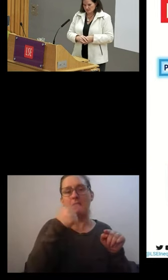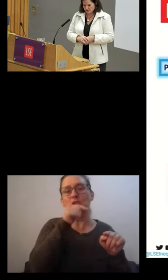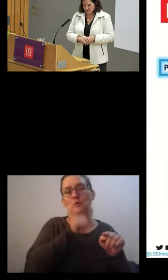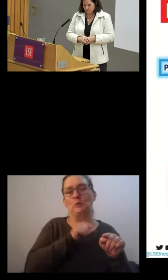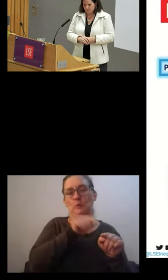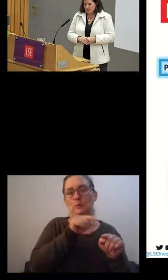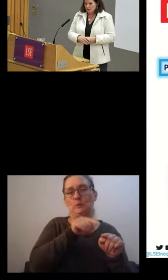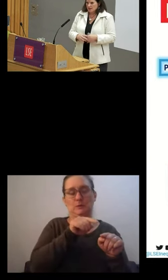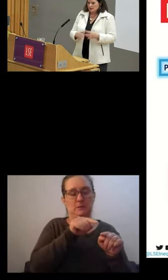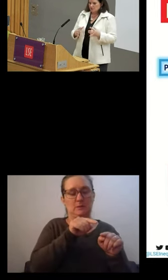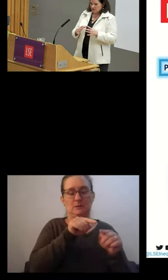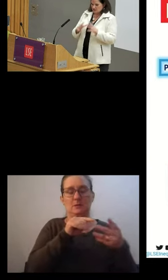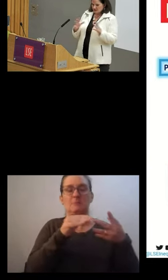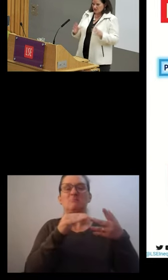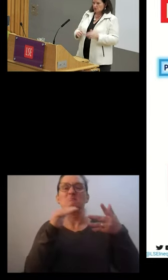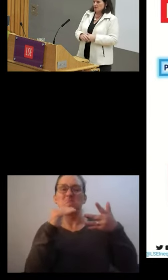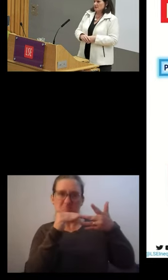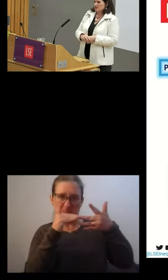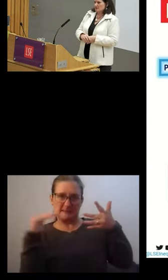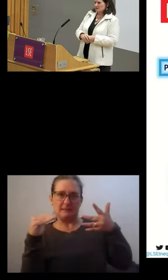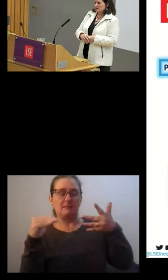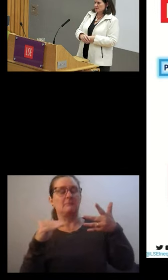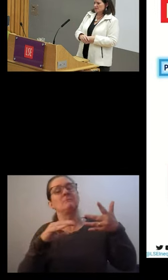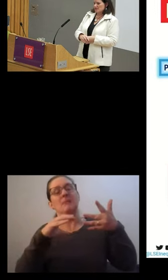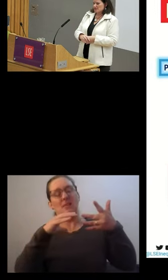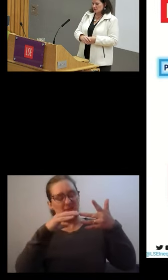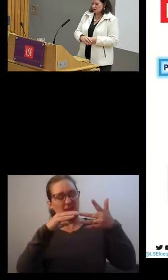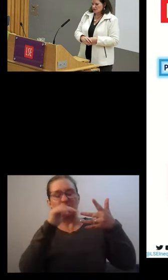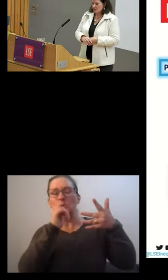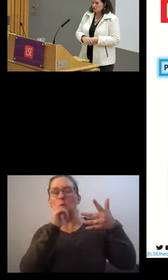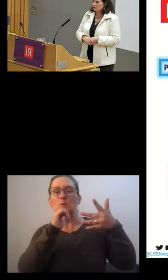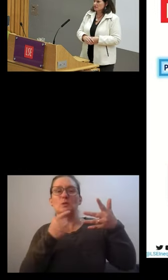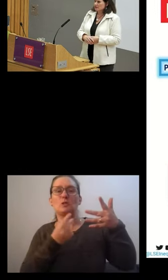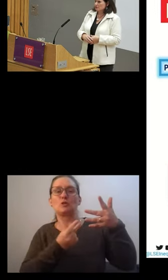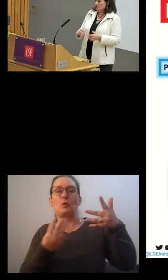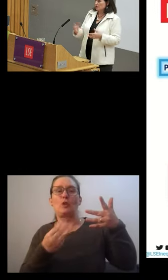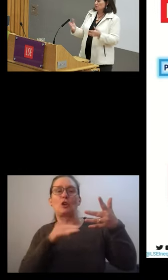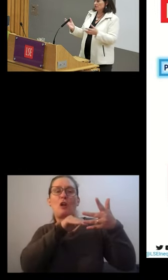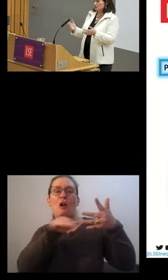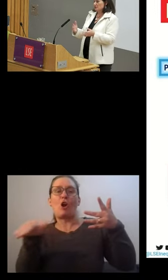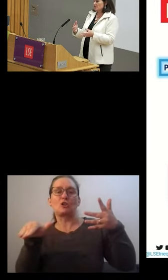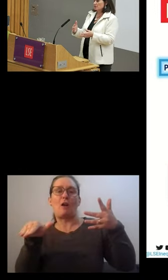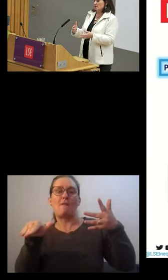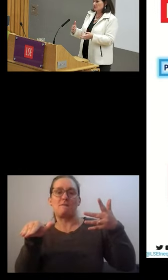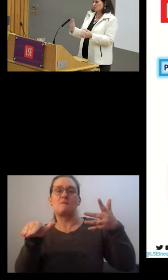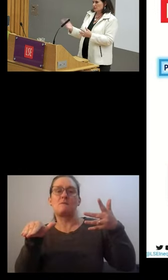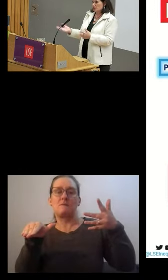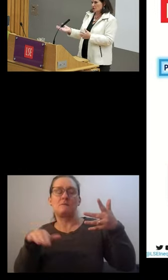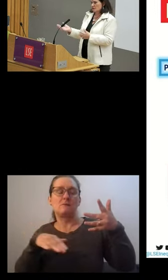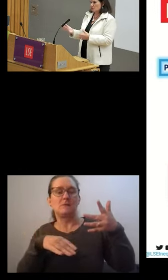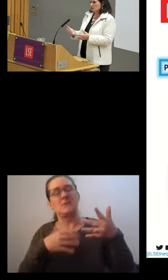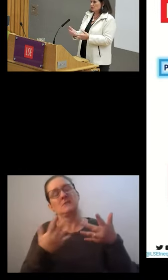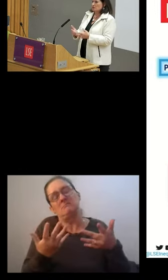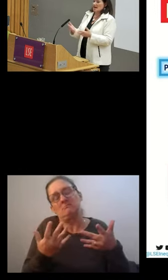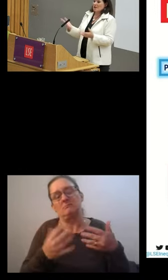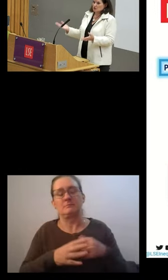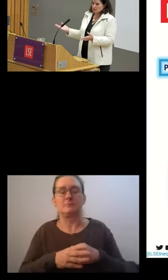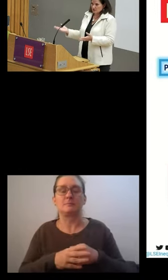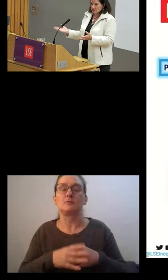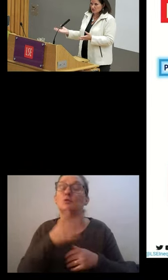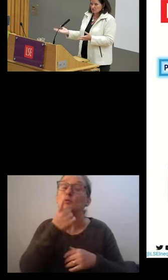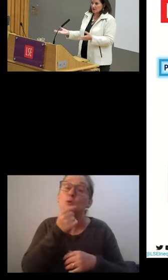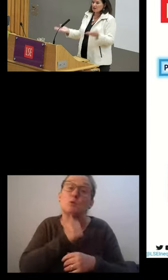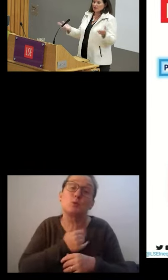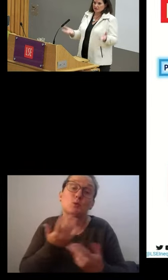cost of living. We can discuss whether this is a satisfactory cutoff line. could use, for example, as an alternative, you could use an